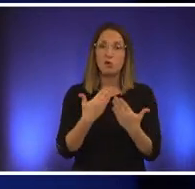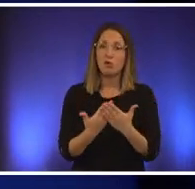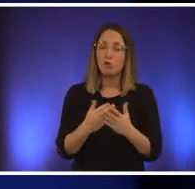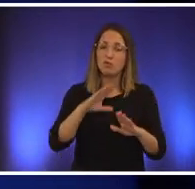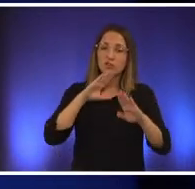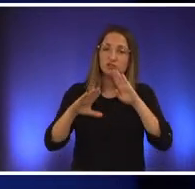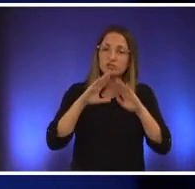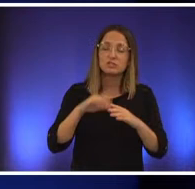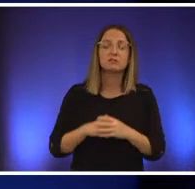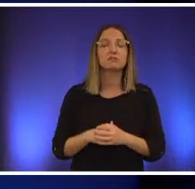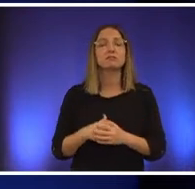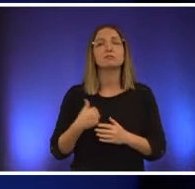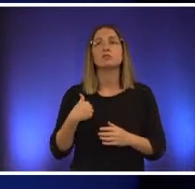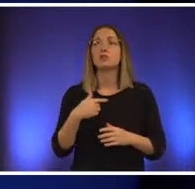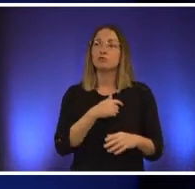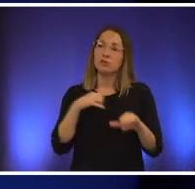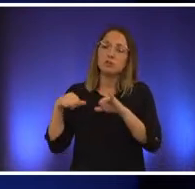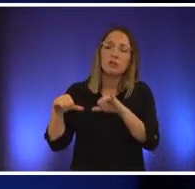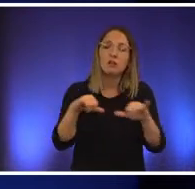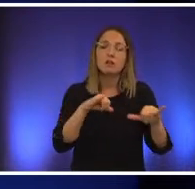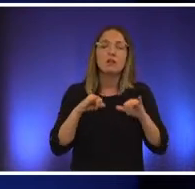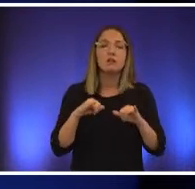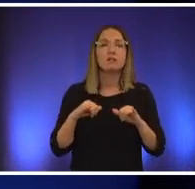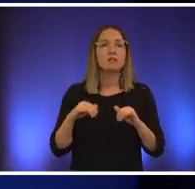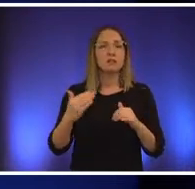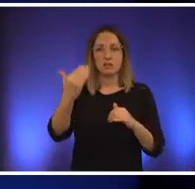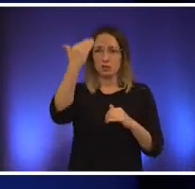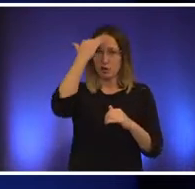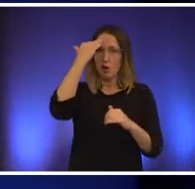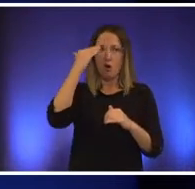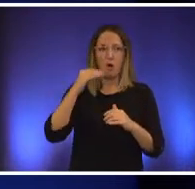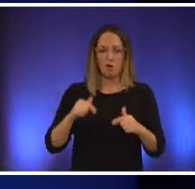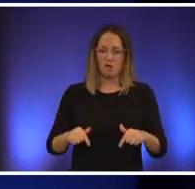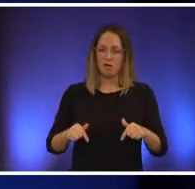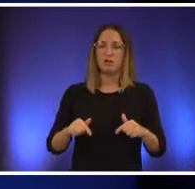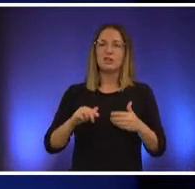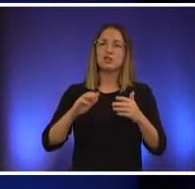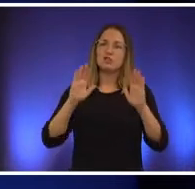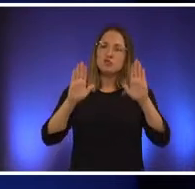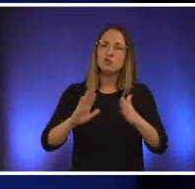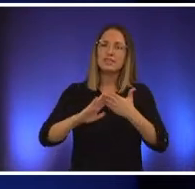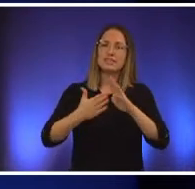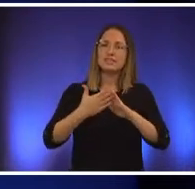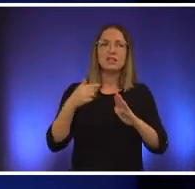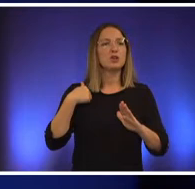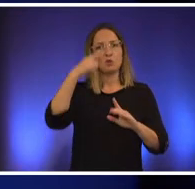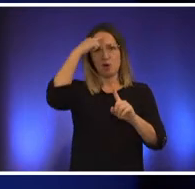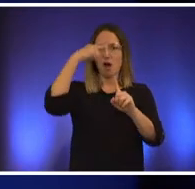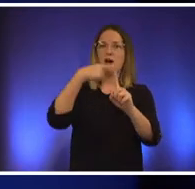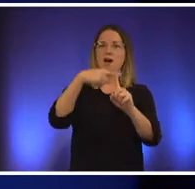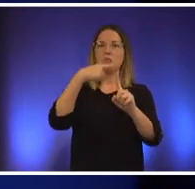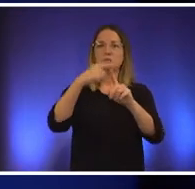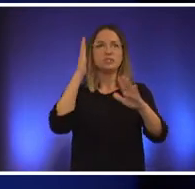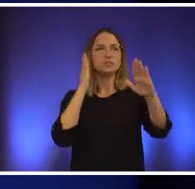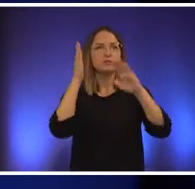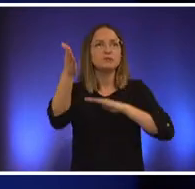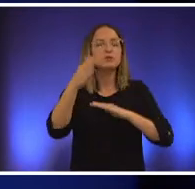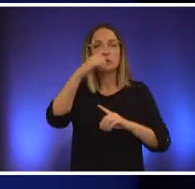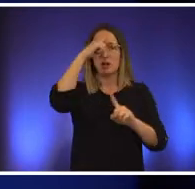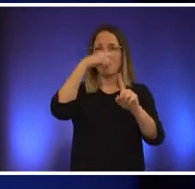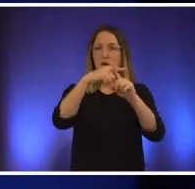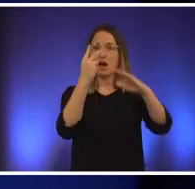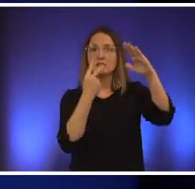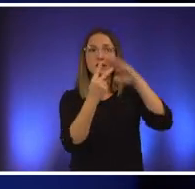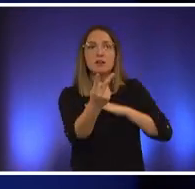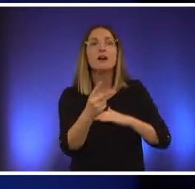where we we know what a great place we have we we're optimistic about the future we all have positive visions for it